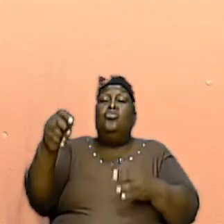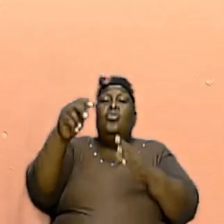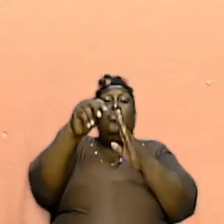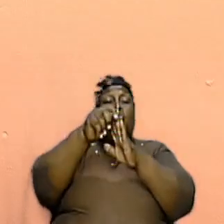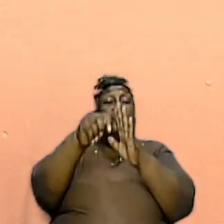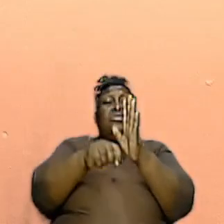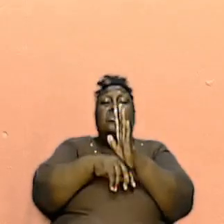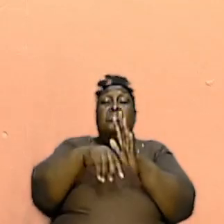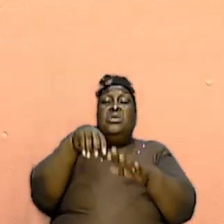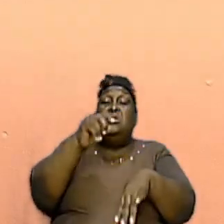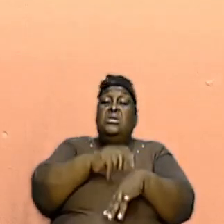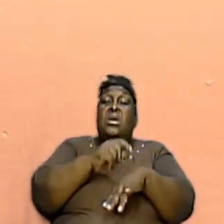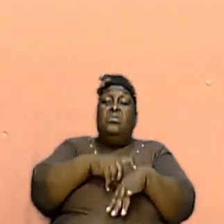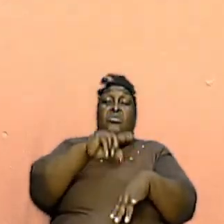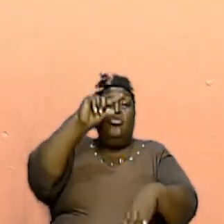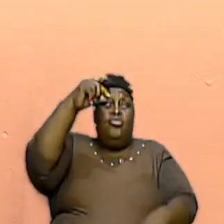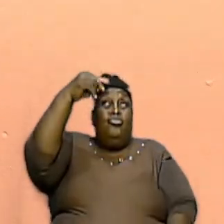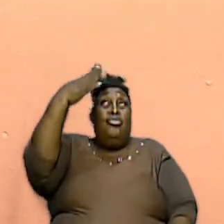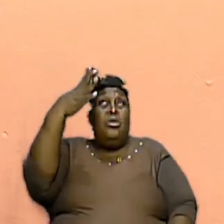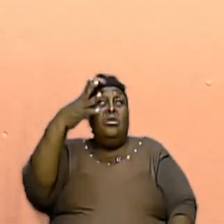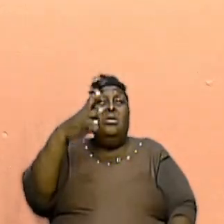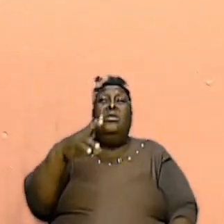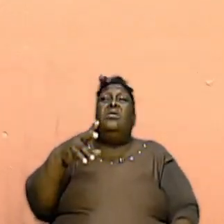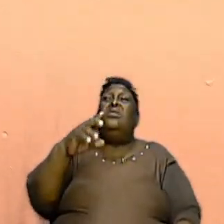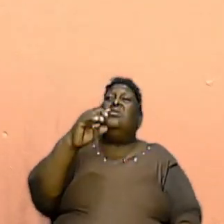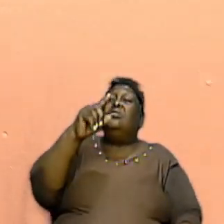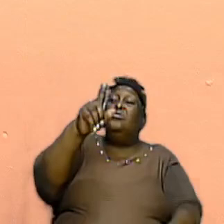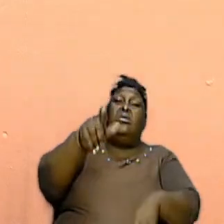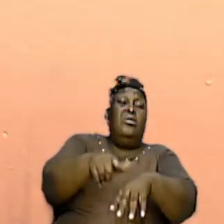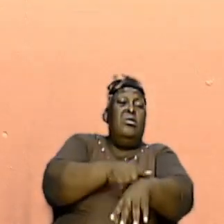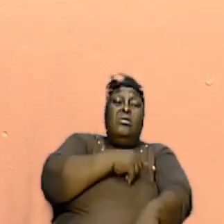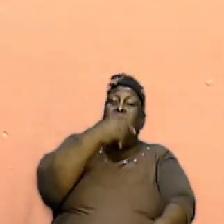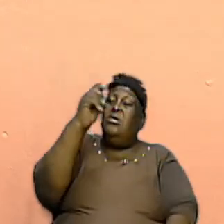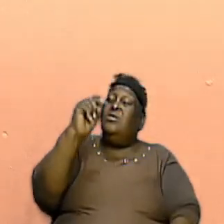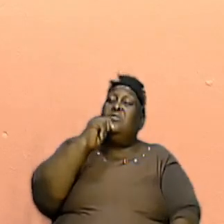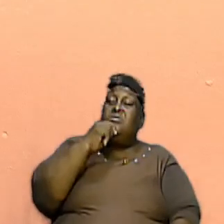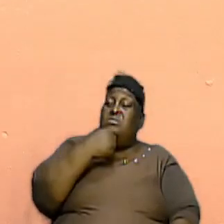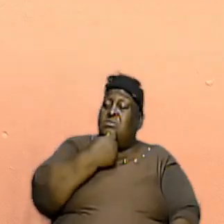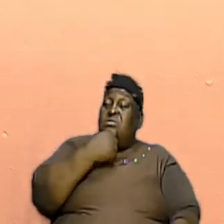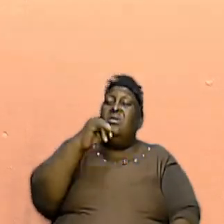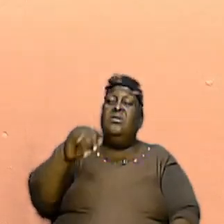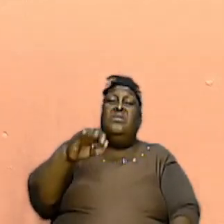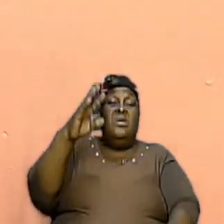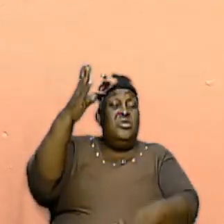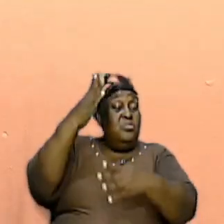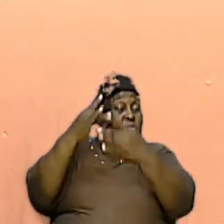grace that's long suffering that's mercy